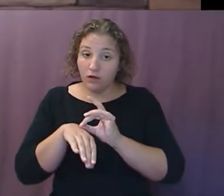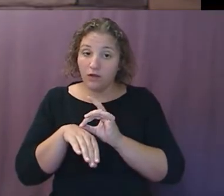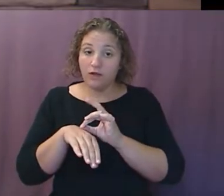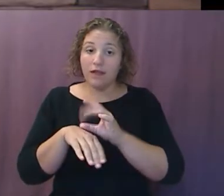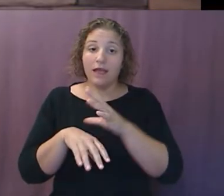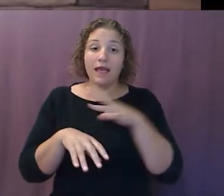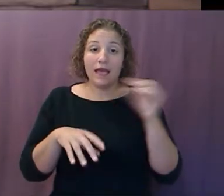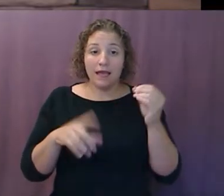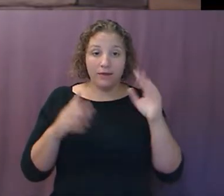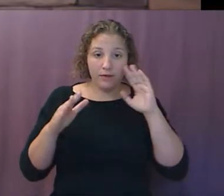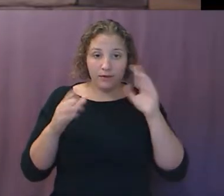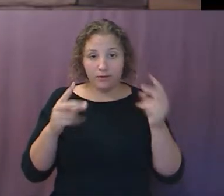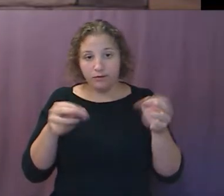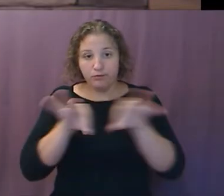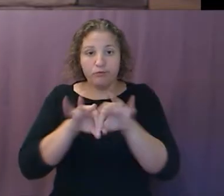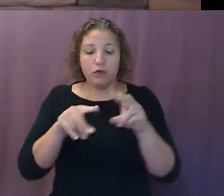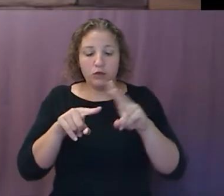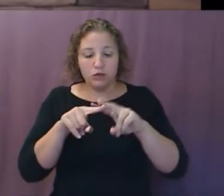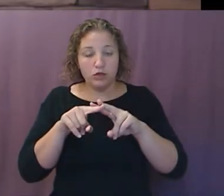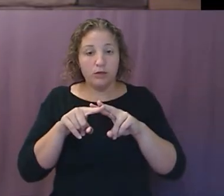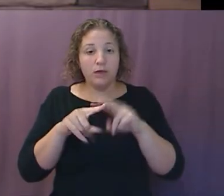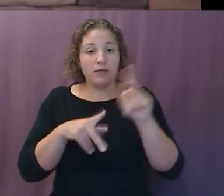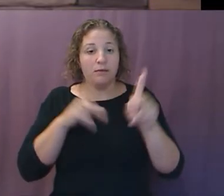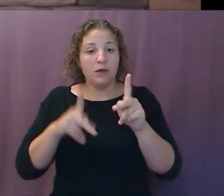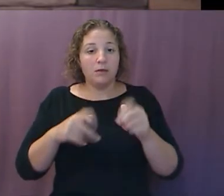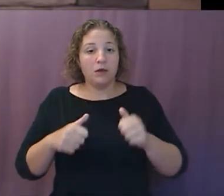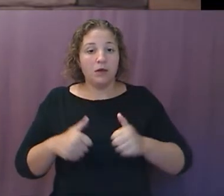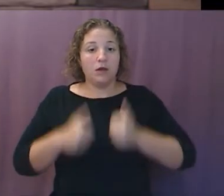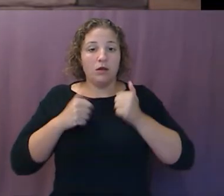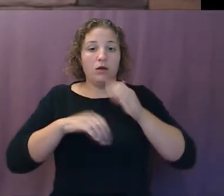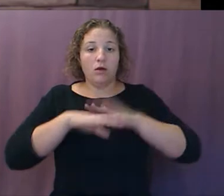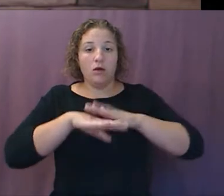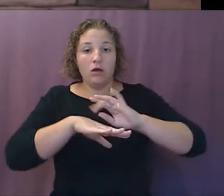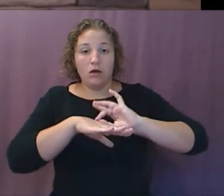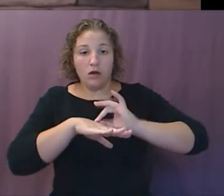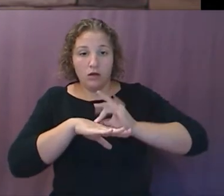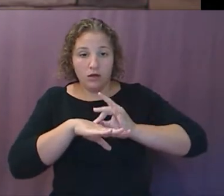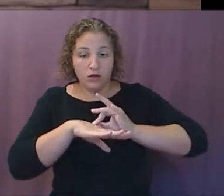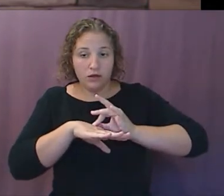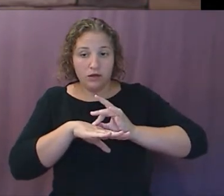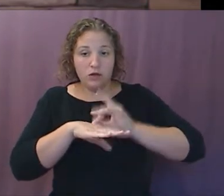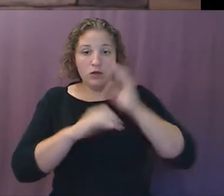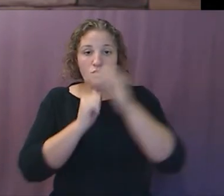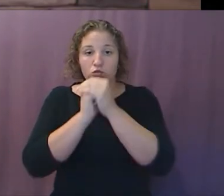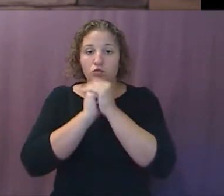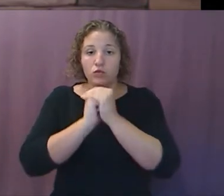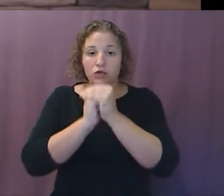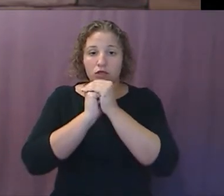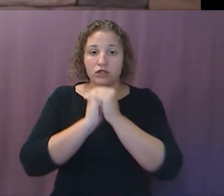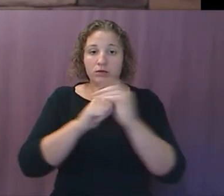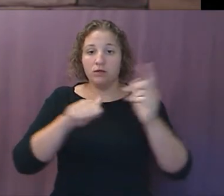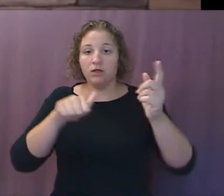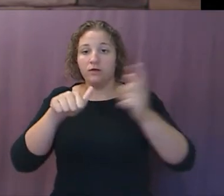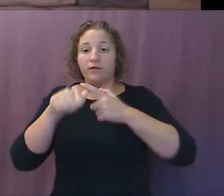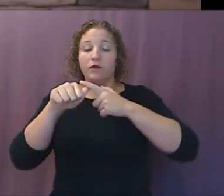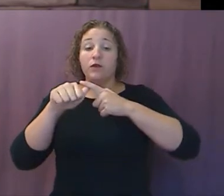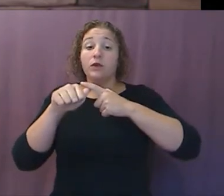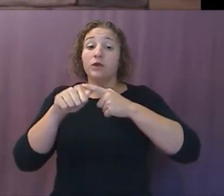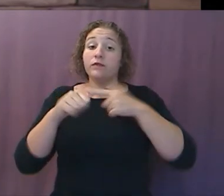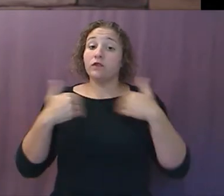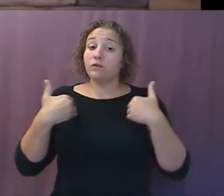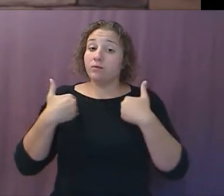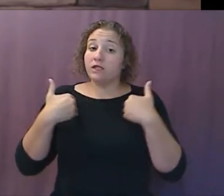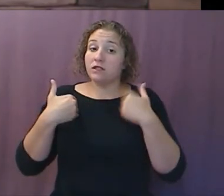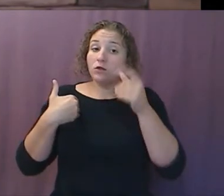that dwell therein or which dwell therein to worship the first beast, whose dead beast, whose deadly wound